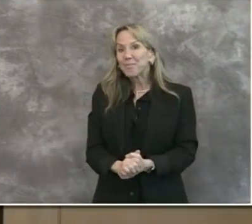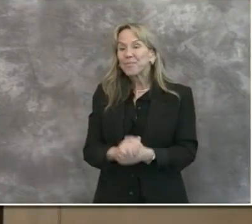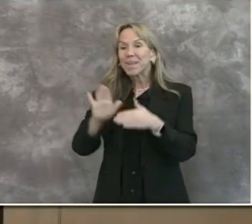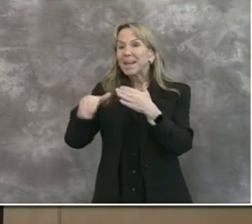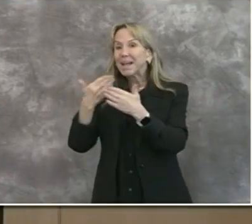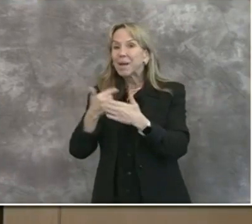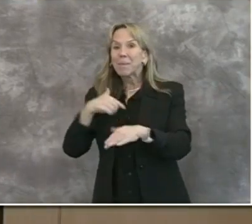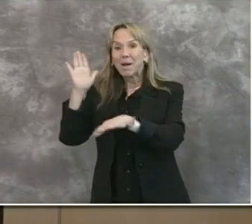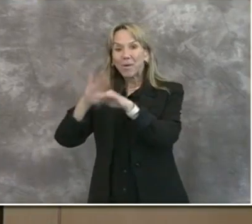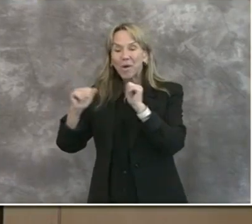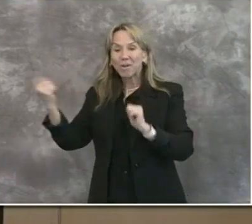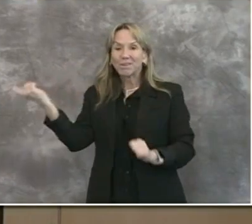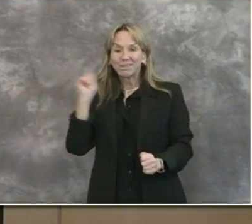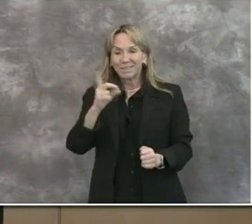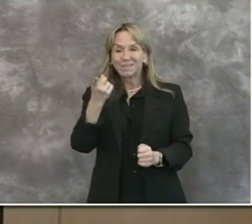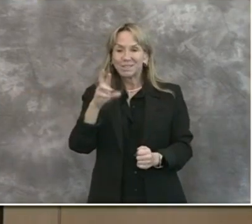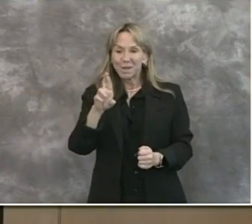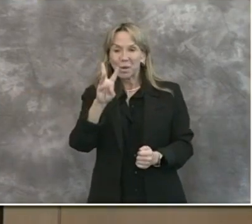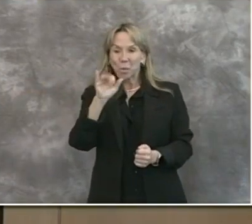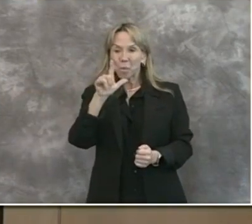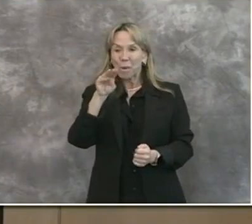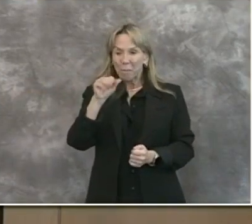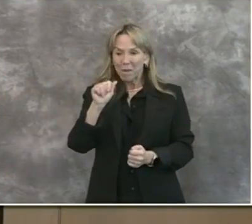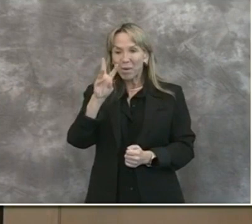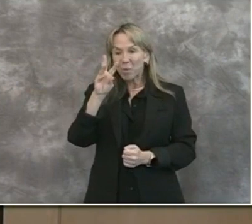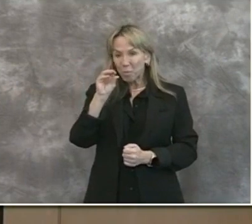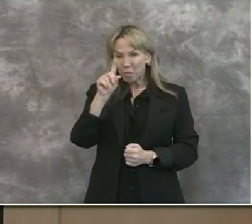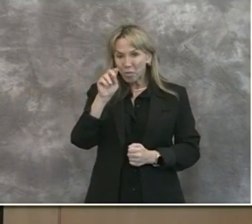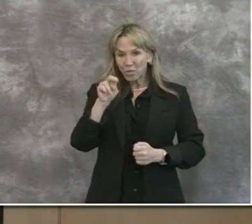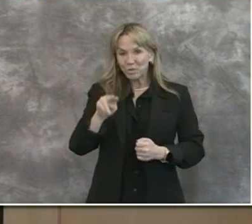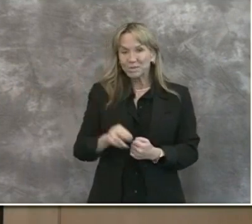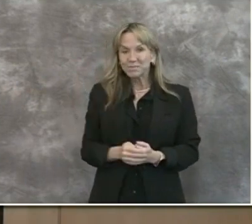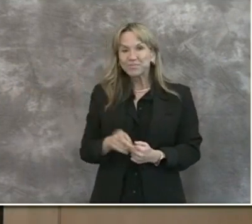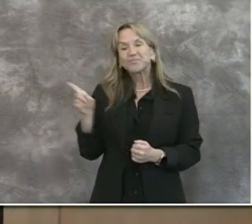to call up Dr. Wilma Wooten, our Director of Public Health.